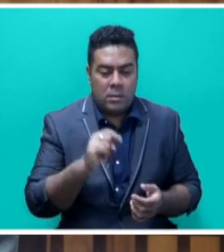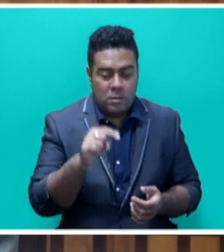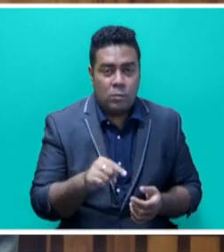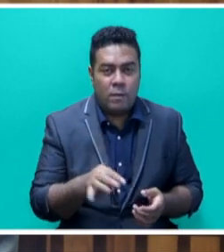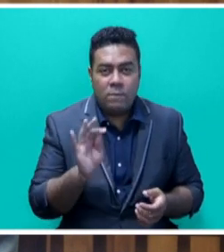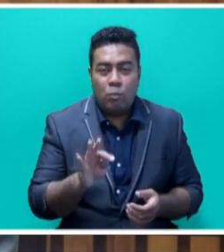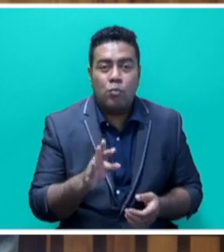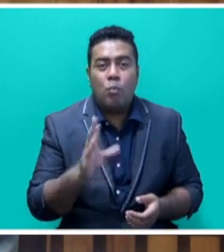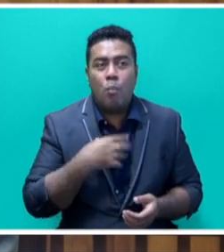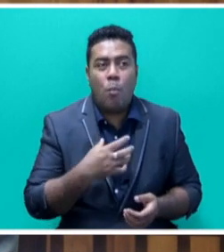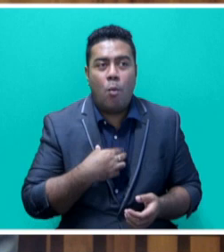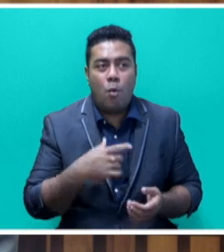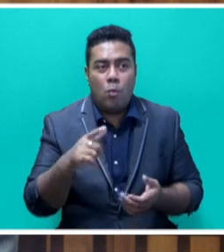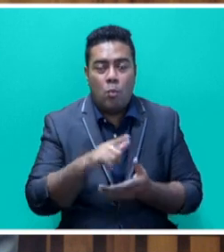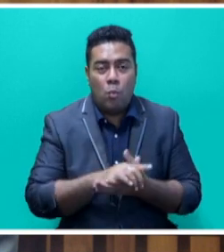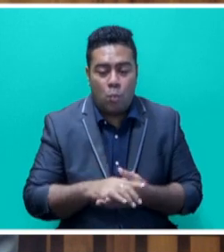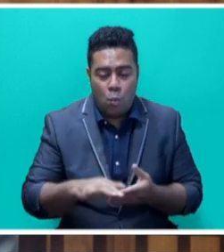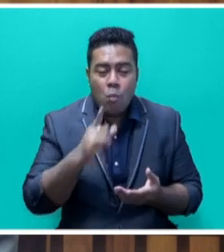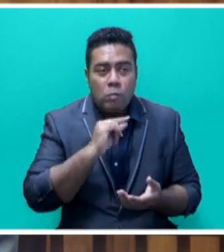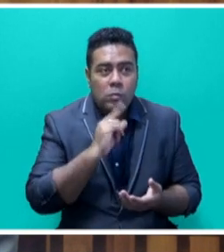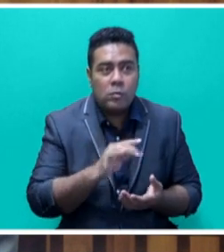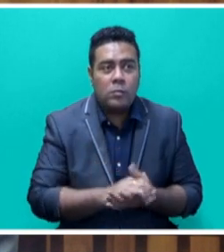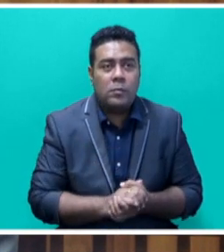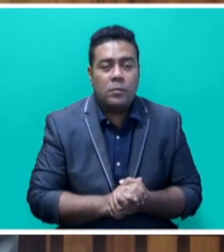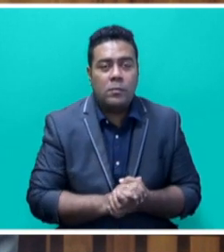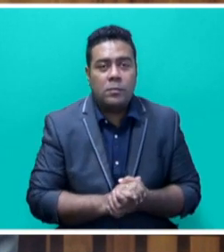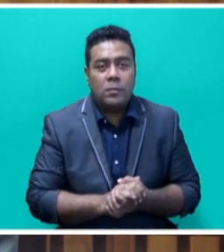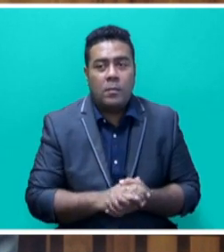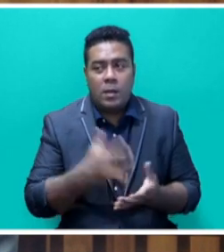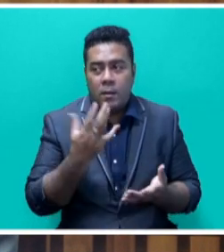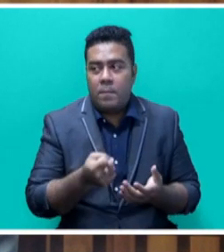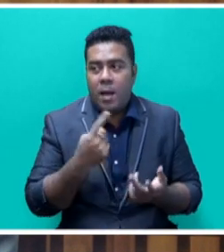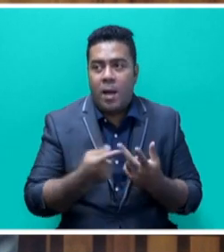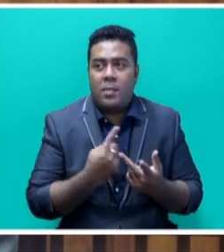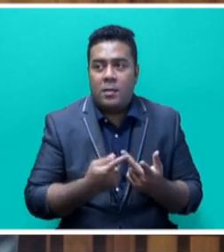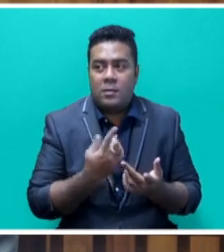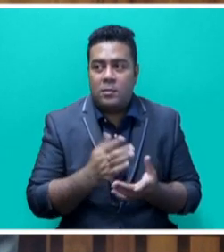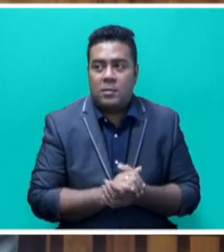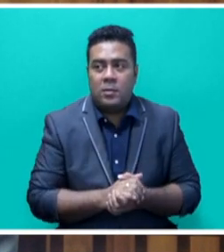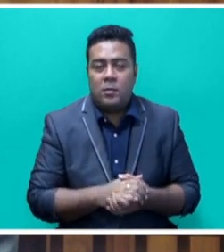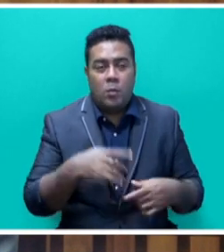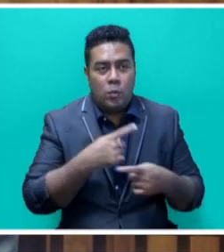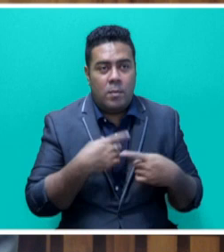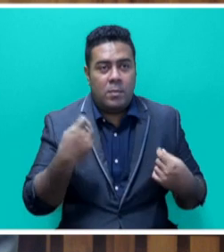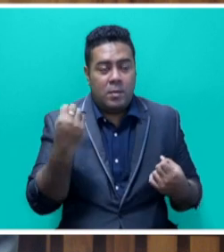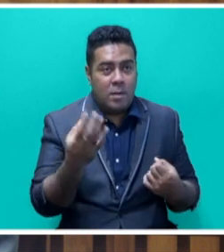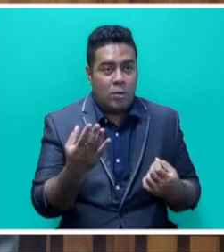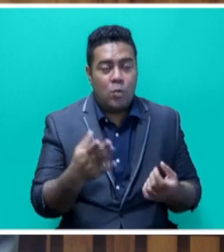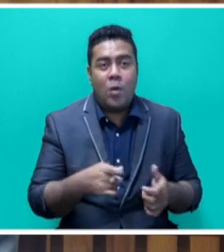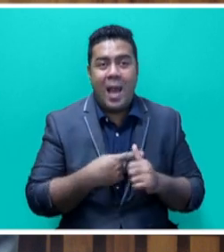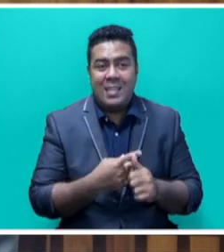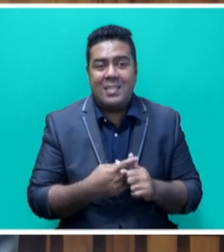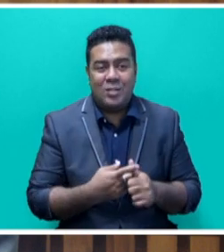to take more loans to rebuild from climate catastrophe that are caused by others? We will be demanding answers to these hard